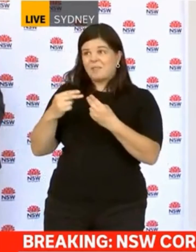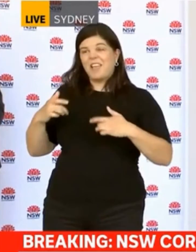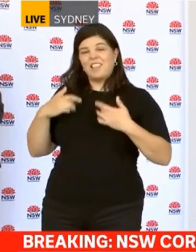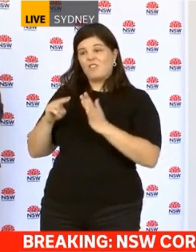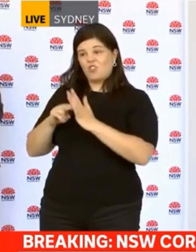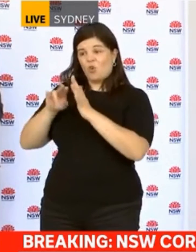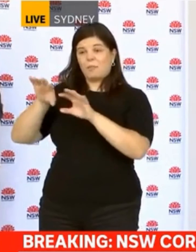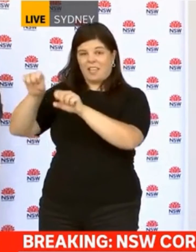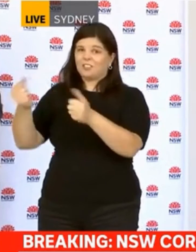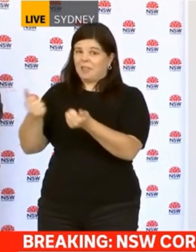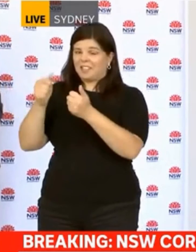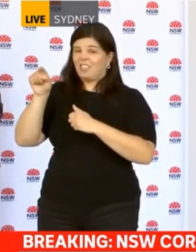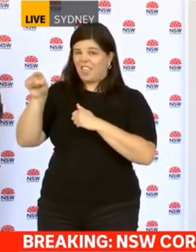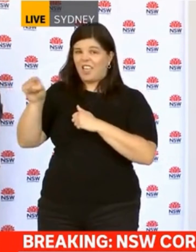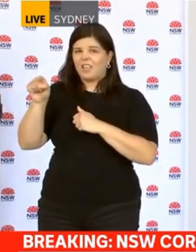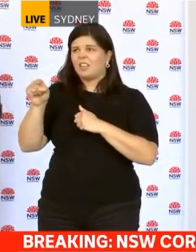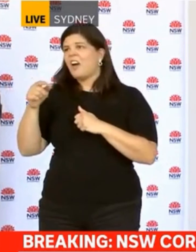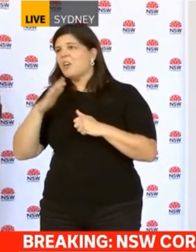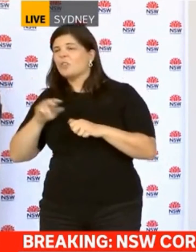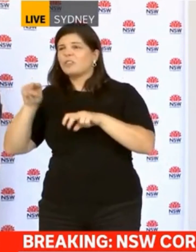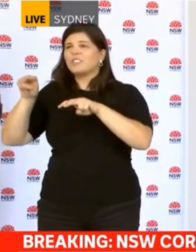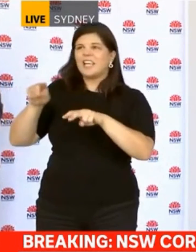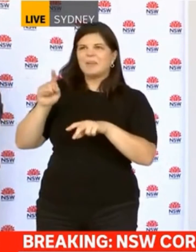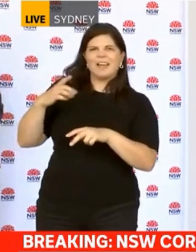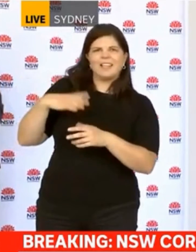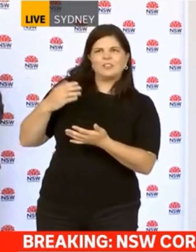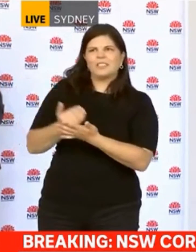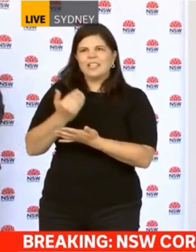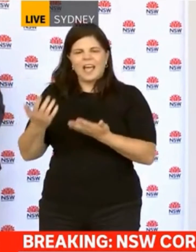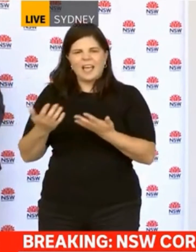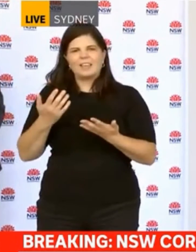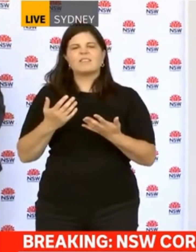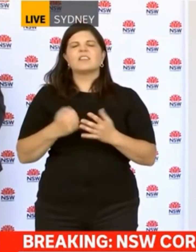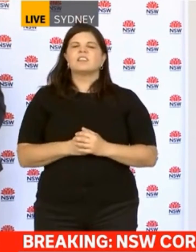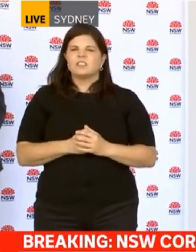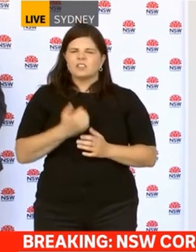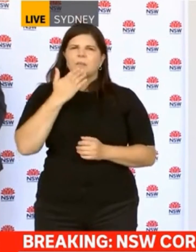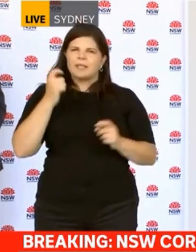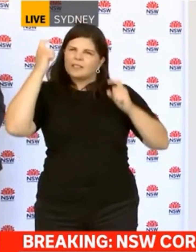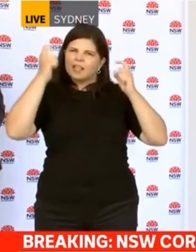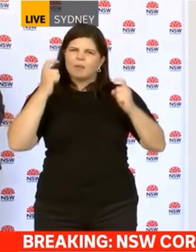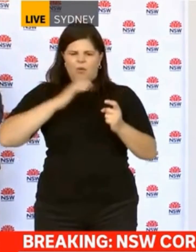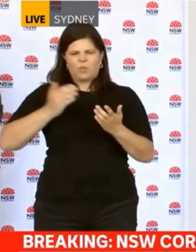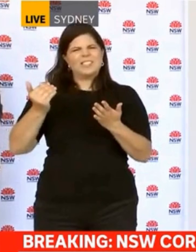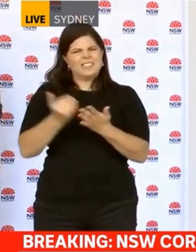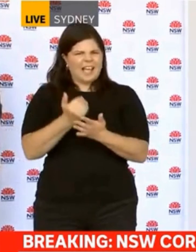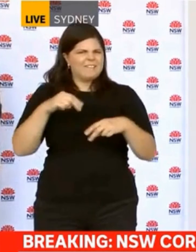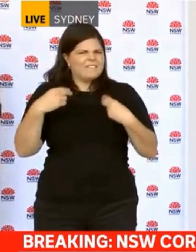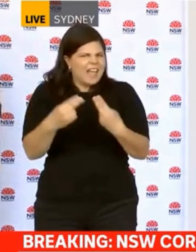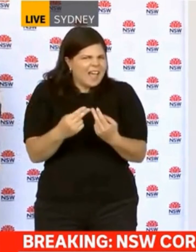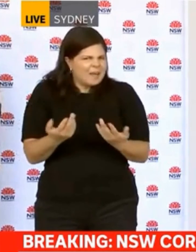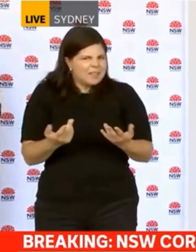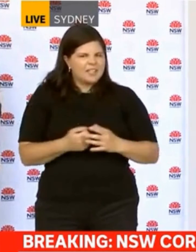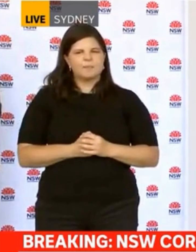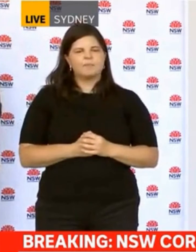the northern beaches, so we're going through that process about how to do it safely. And I just appeal to everybody just to consider that. But when you are